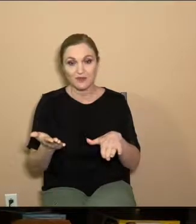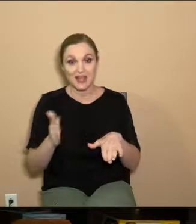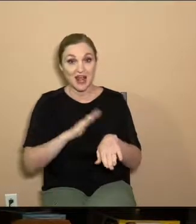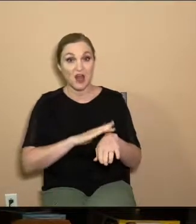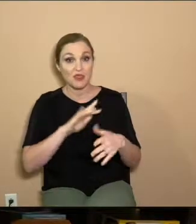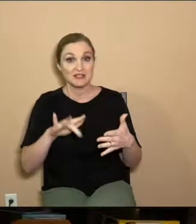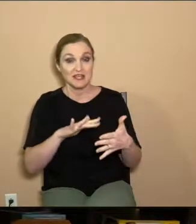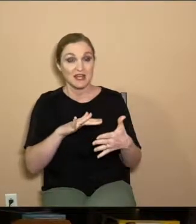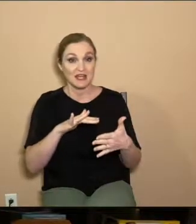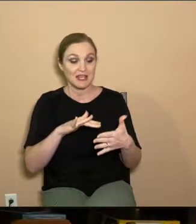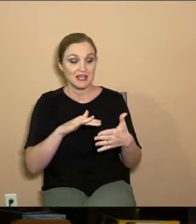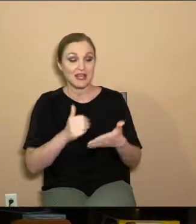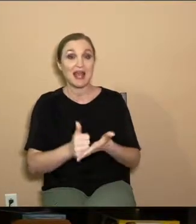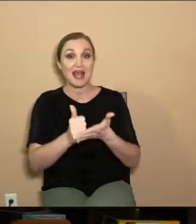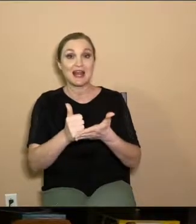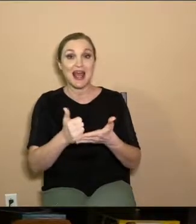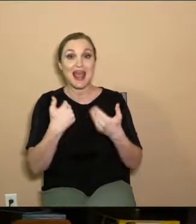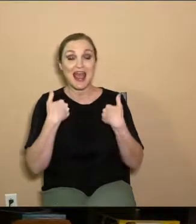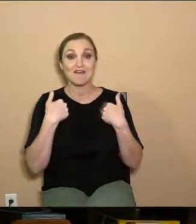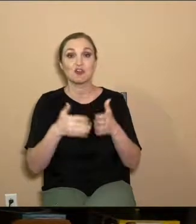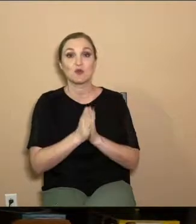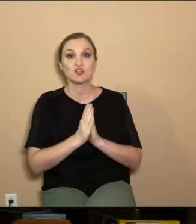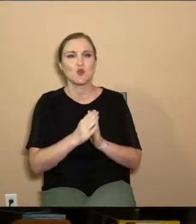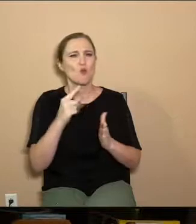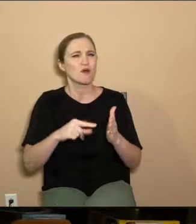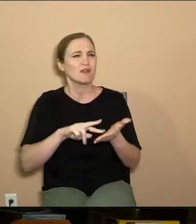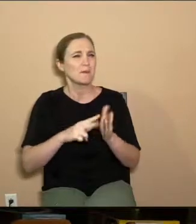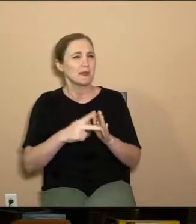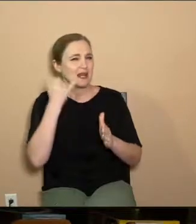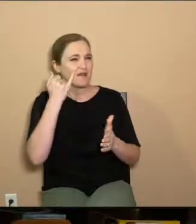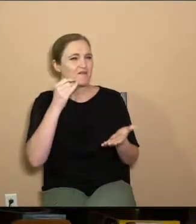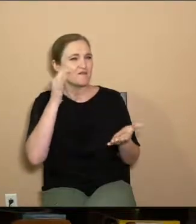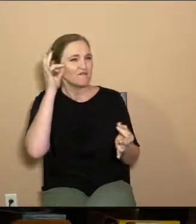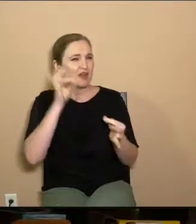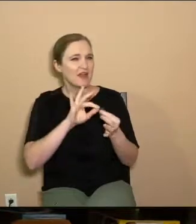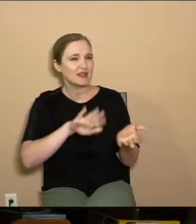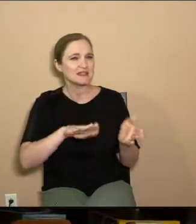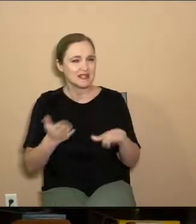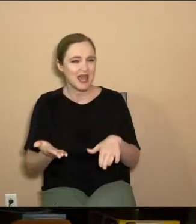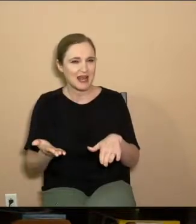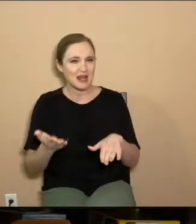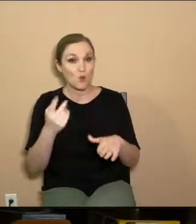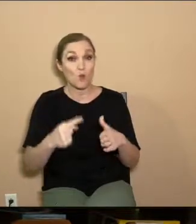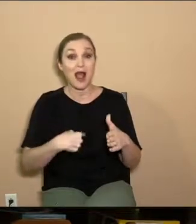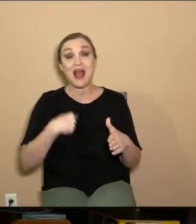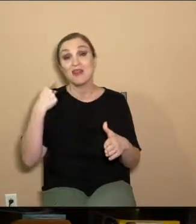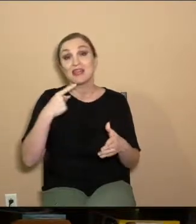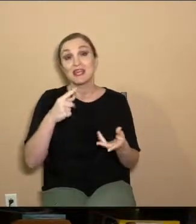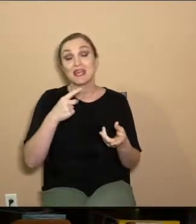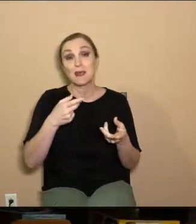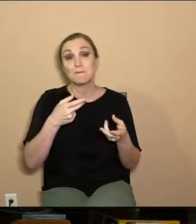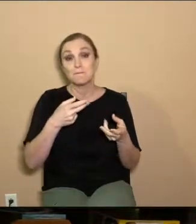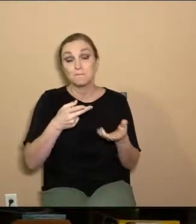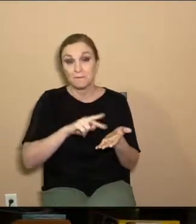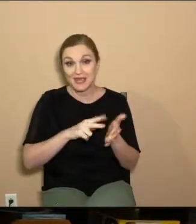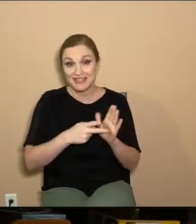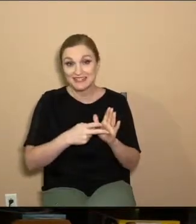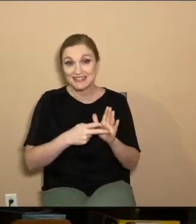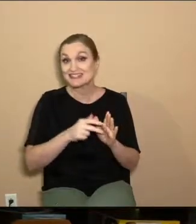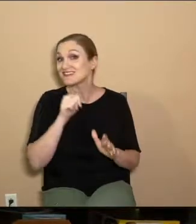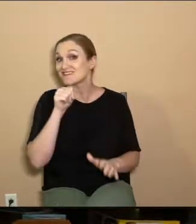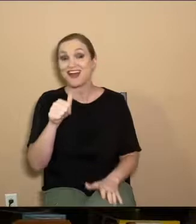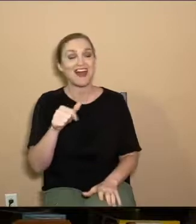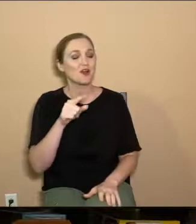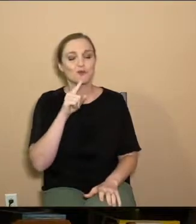study guide, I've got the question that says, what does it mean if faith is dead? And in essence, what I think that means is that it's not really